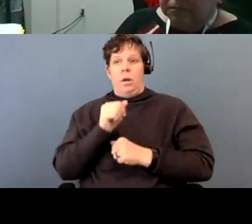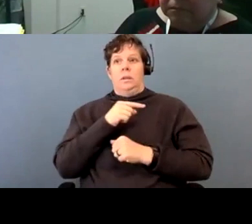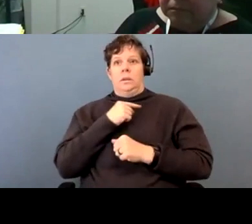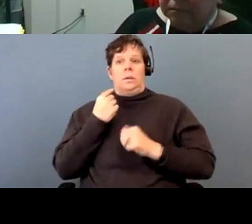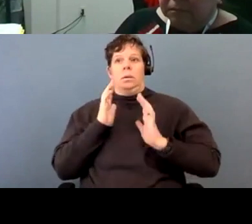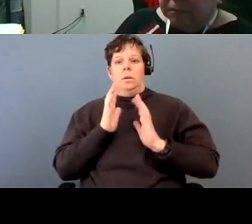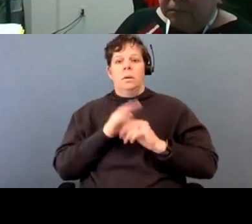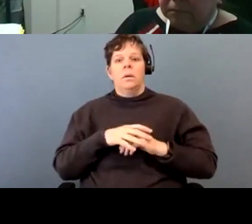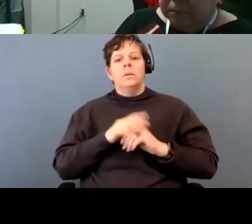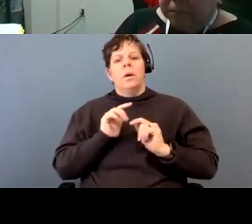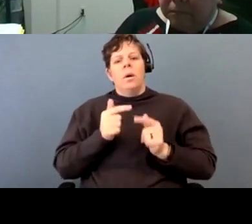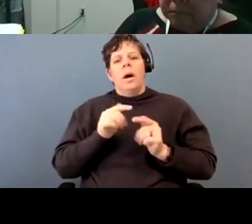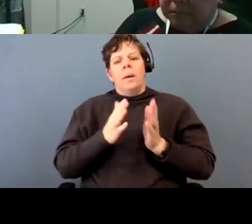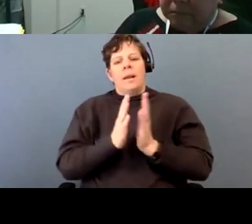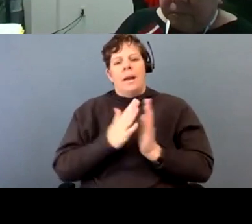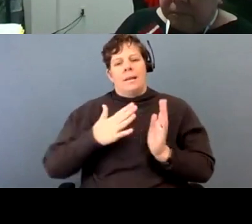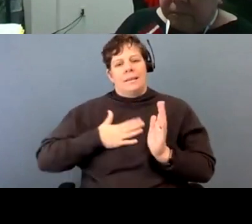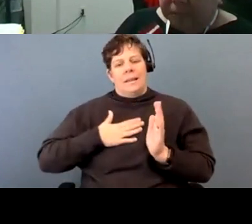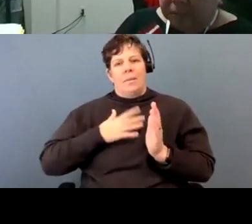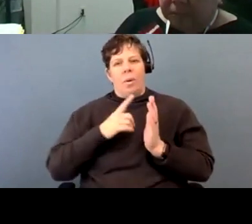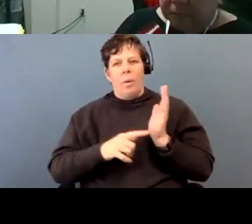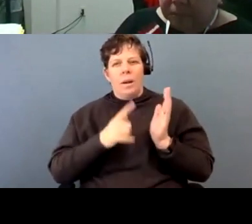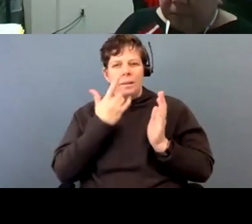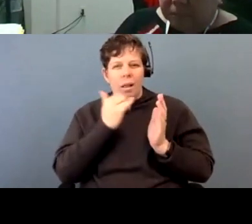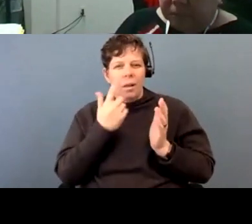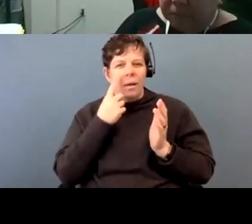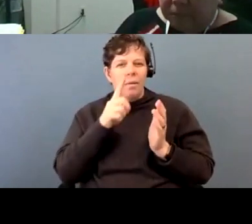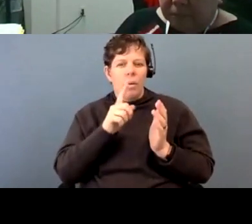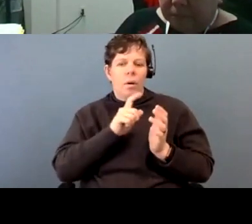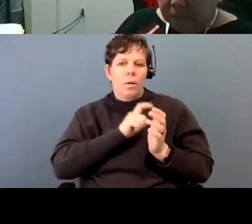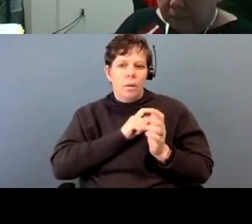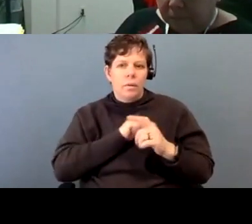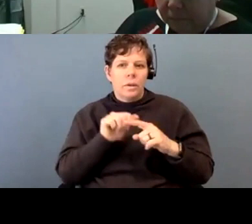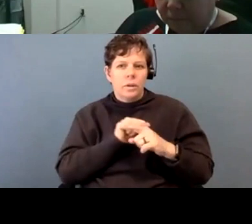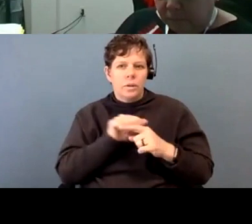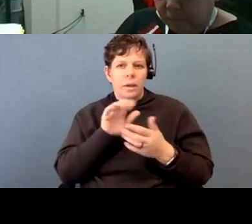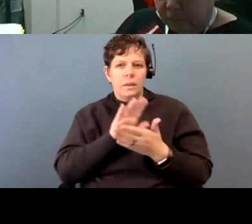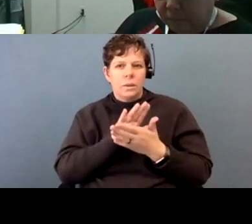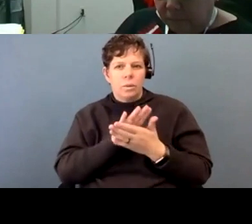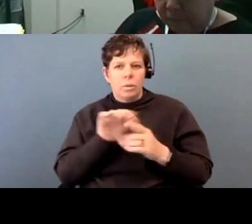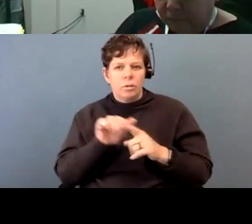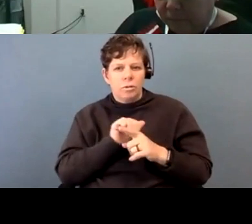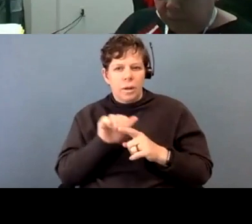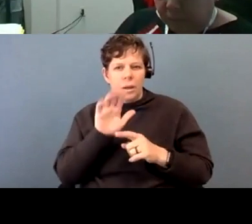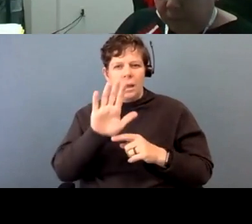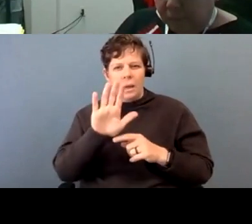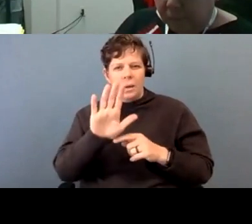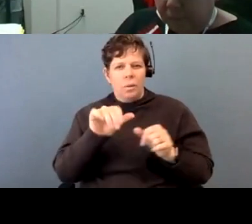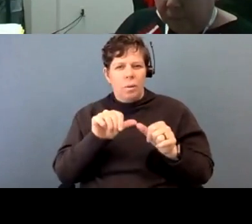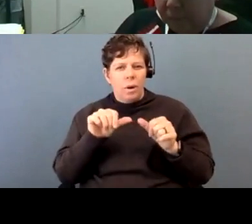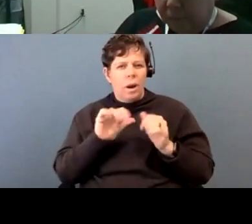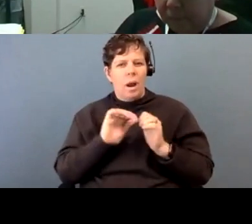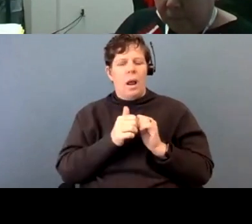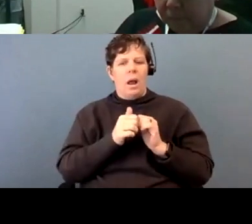Jacqueline. What does that look like for training, um, law enforcement? Do schools get training? Like what, uh, how, how